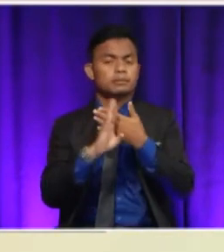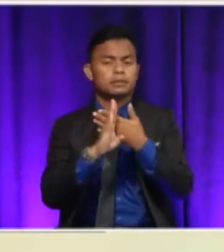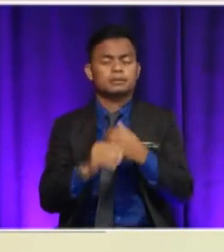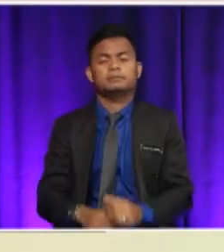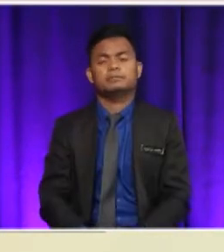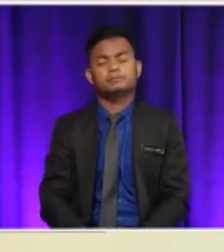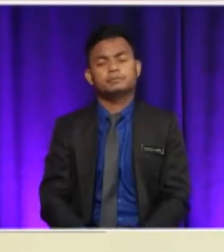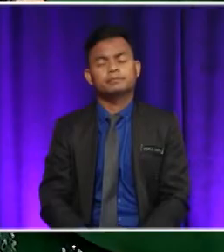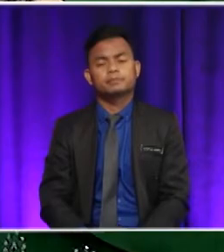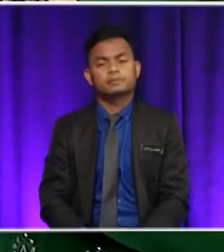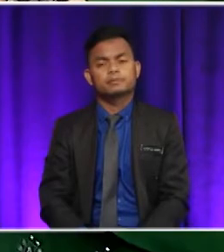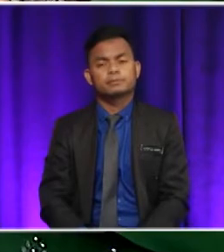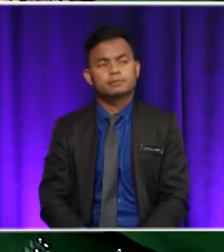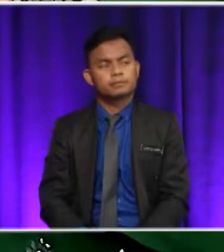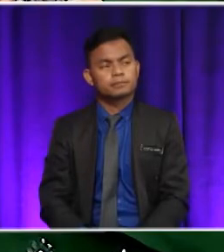Next one.